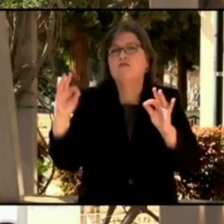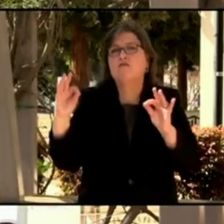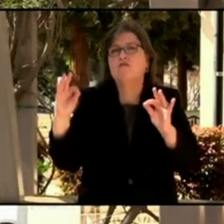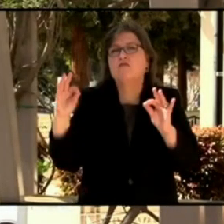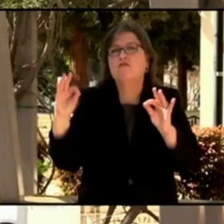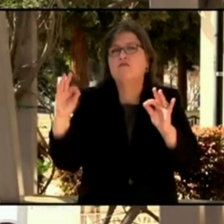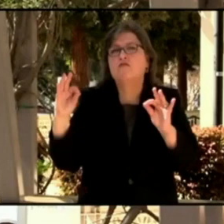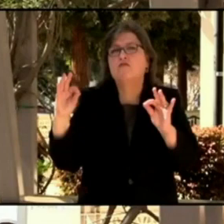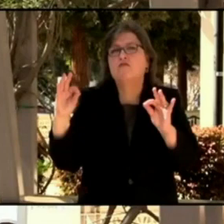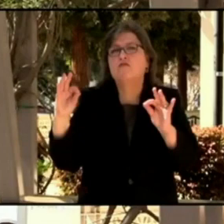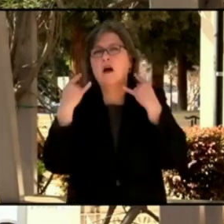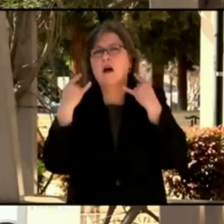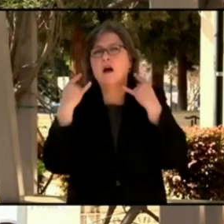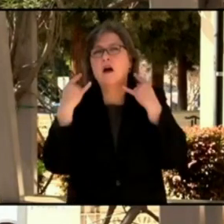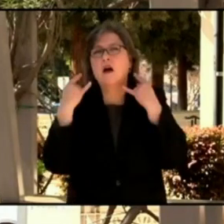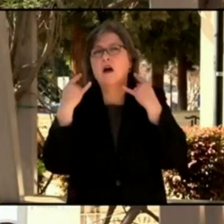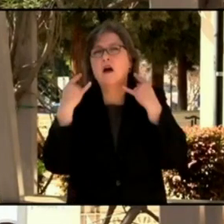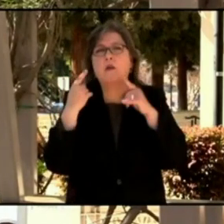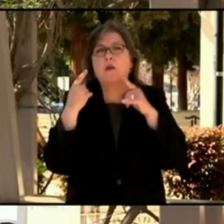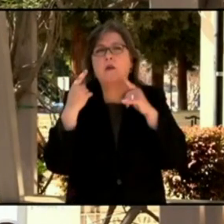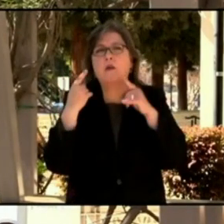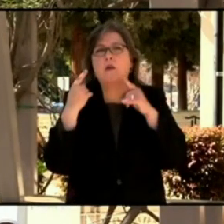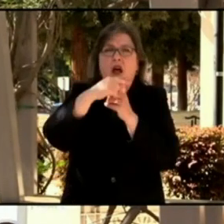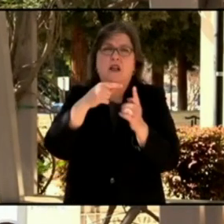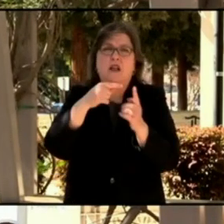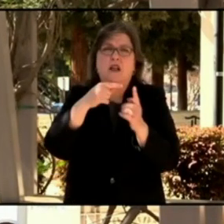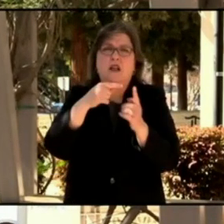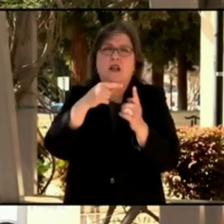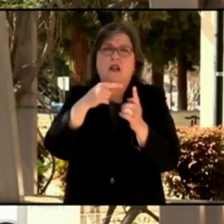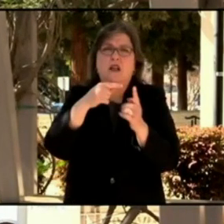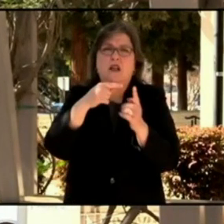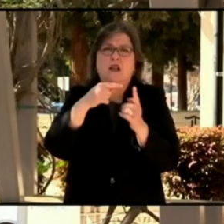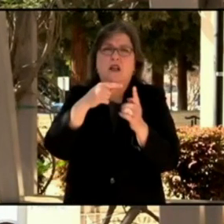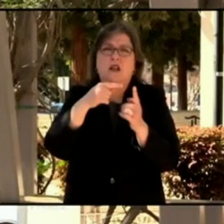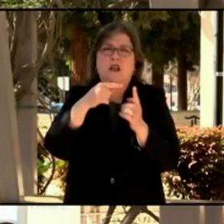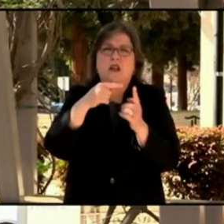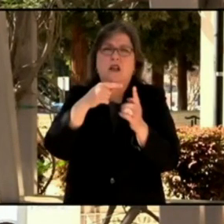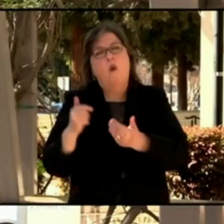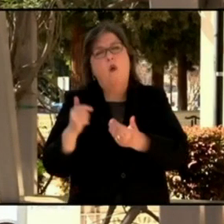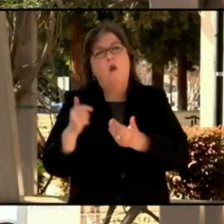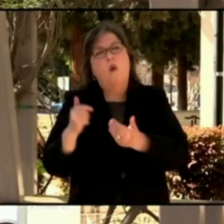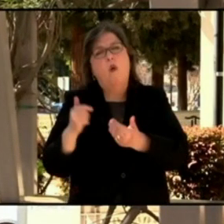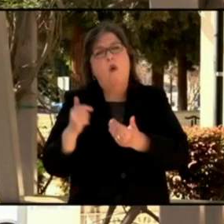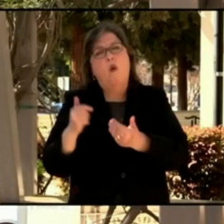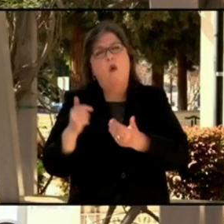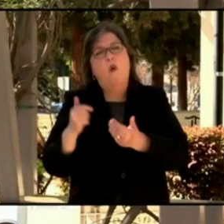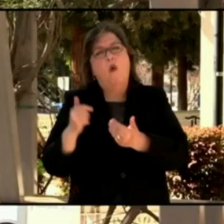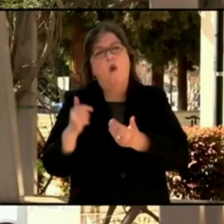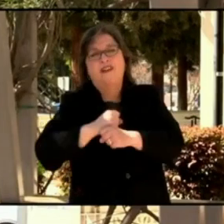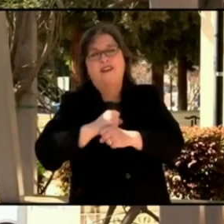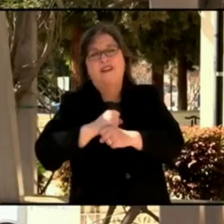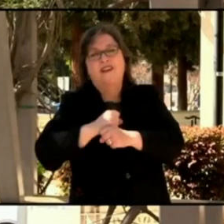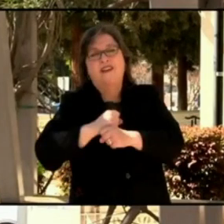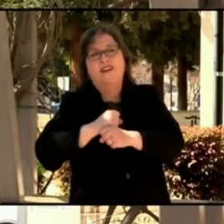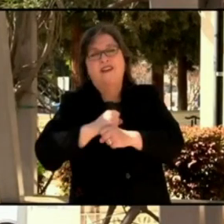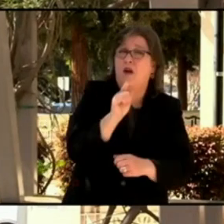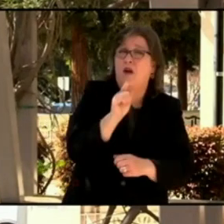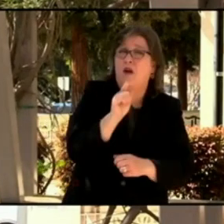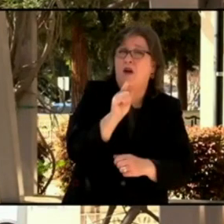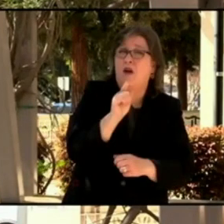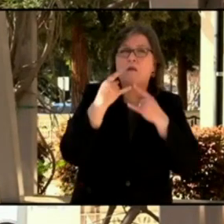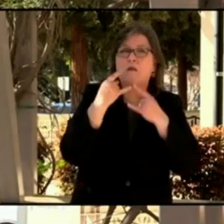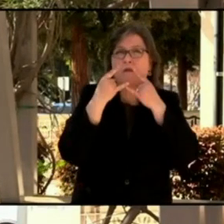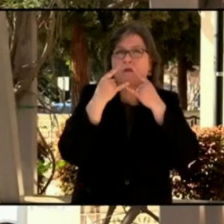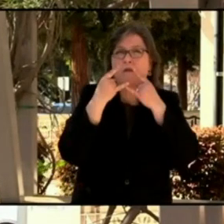And it still protects others. While most people who are vaccinated. The evidence is